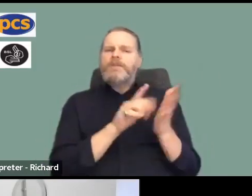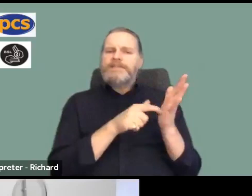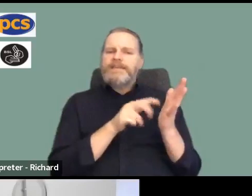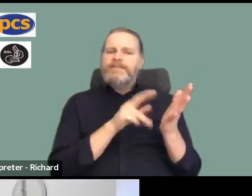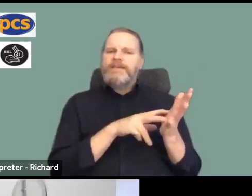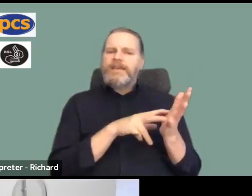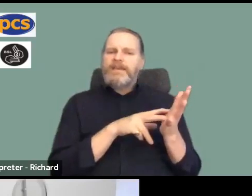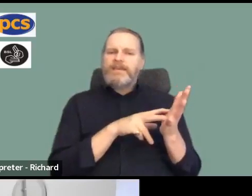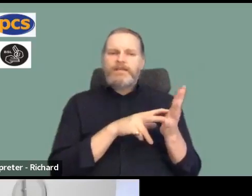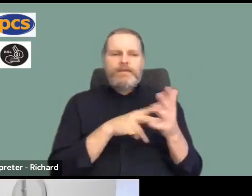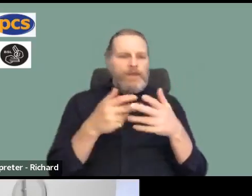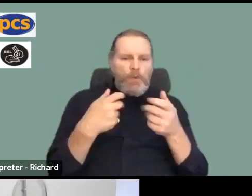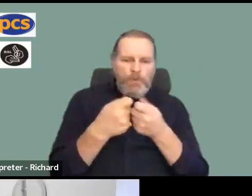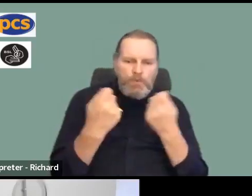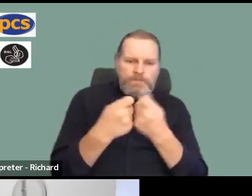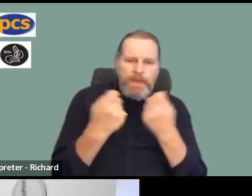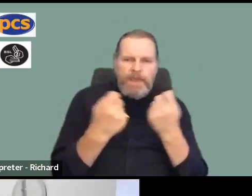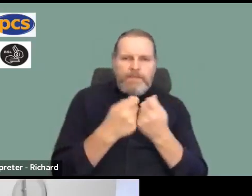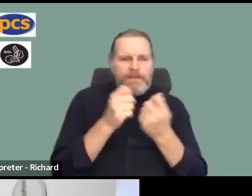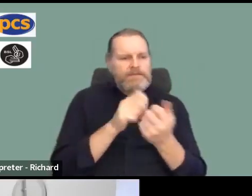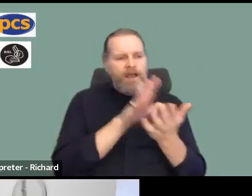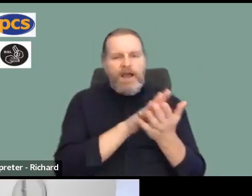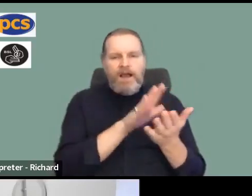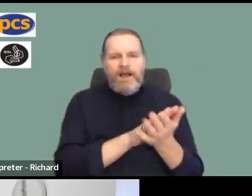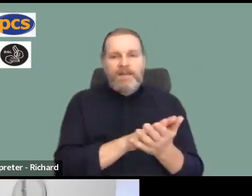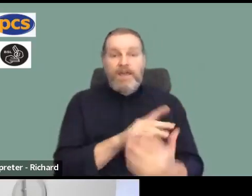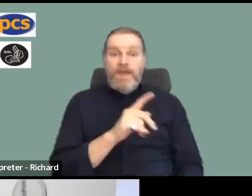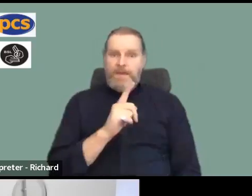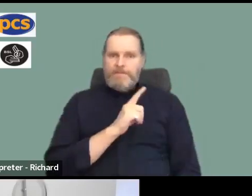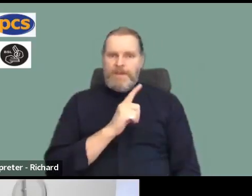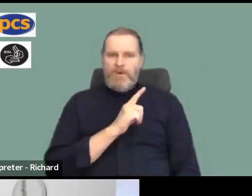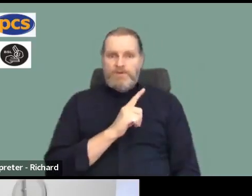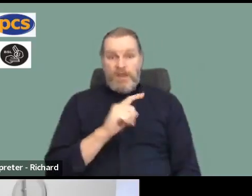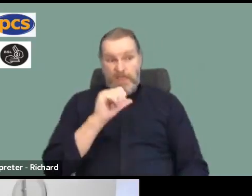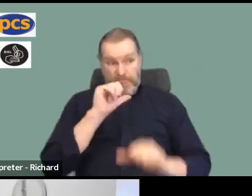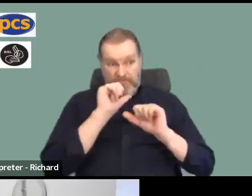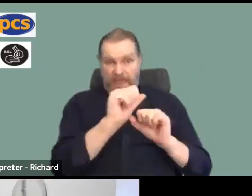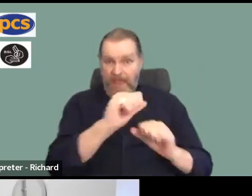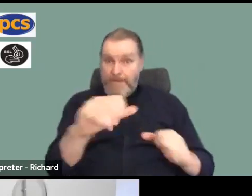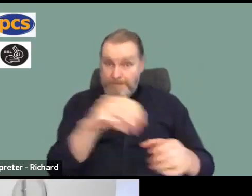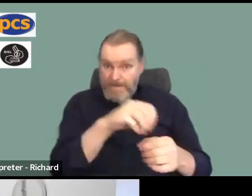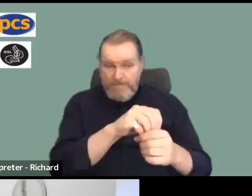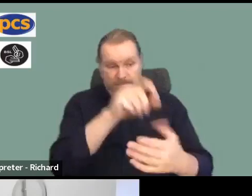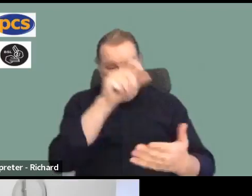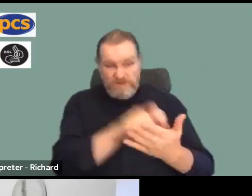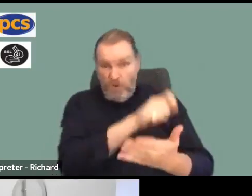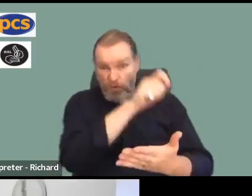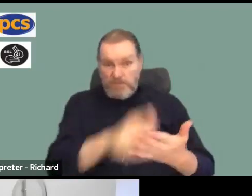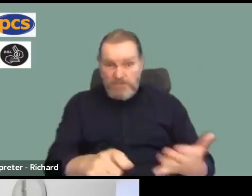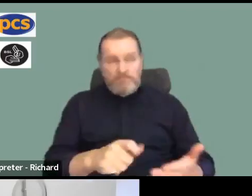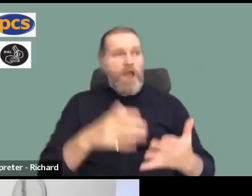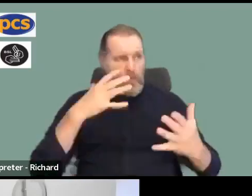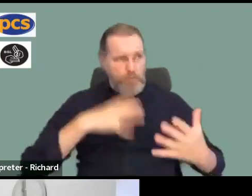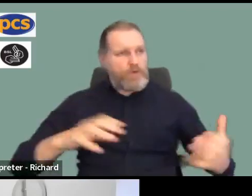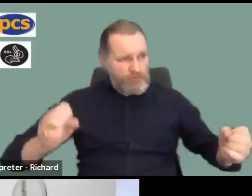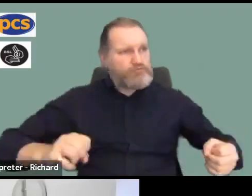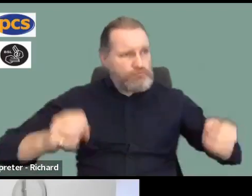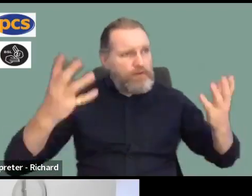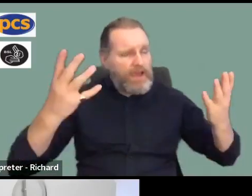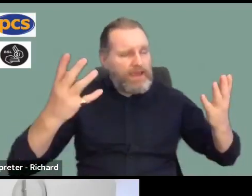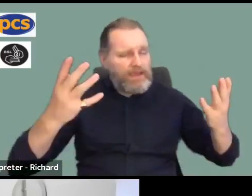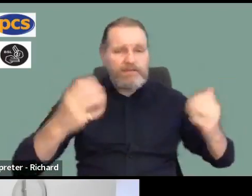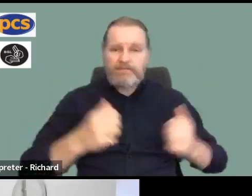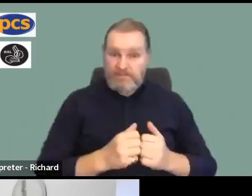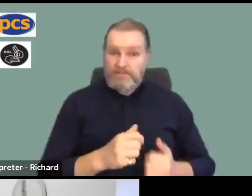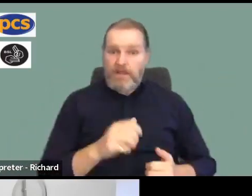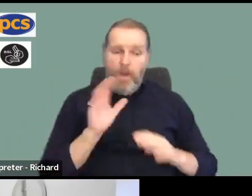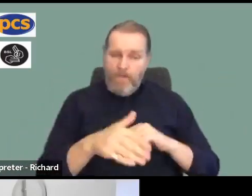and in a position to do that is because their members voted for action and did so over 50%. They weren't in the media and